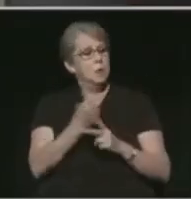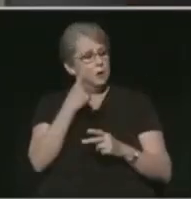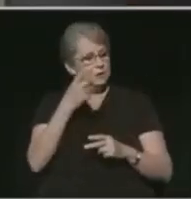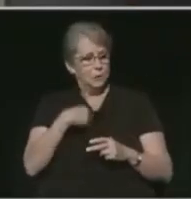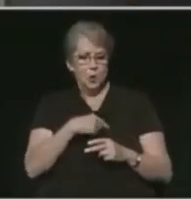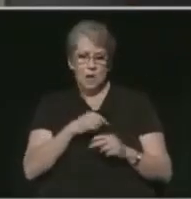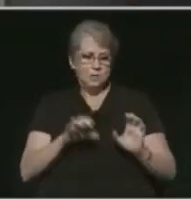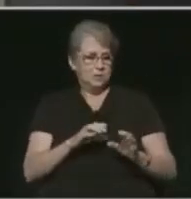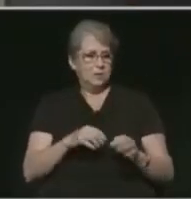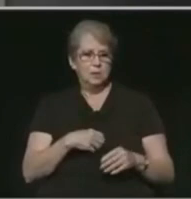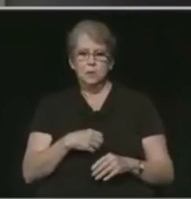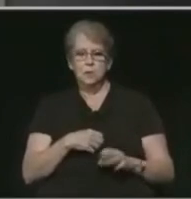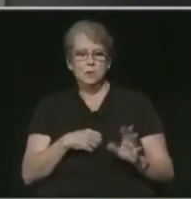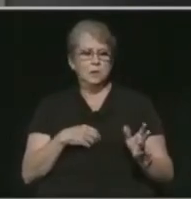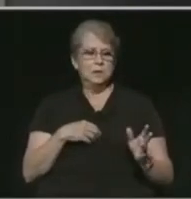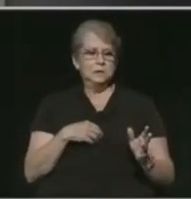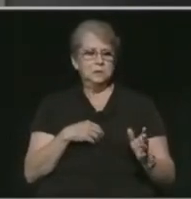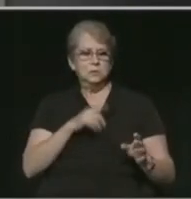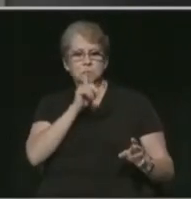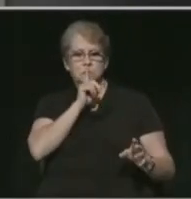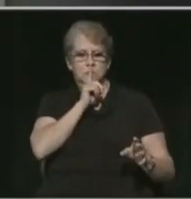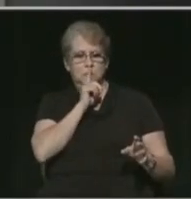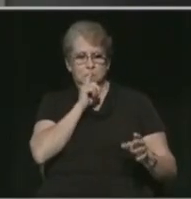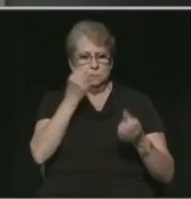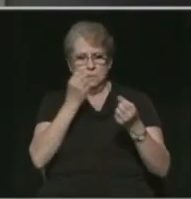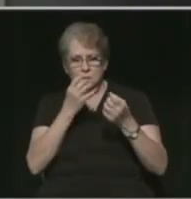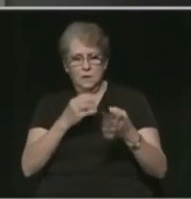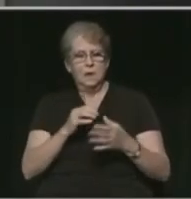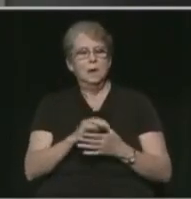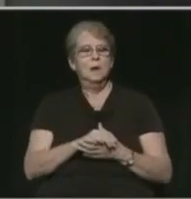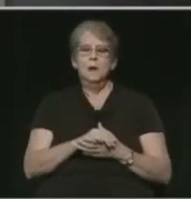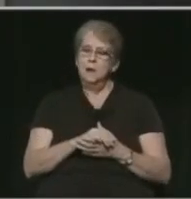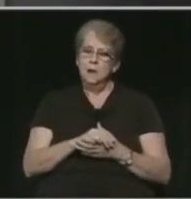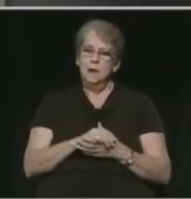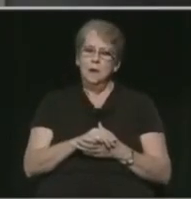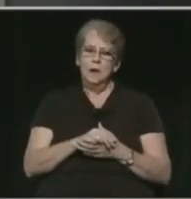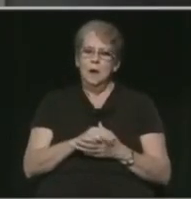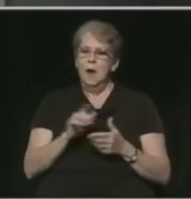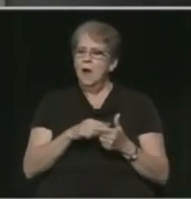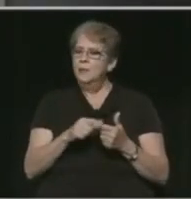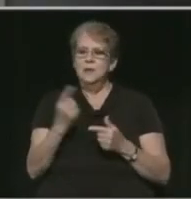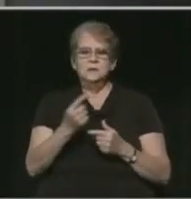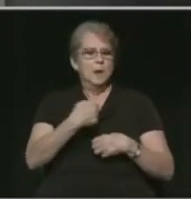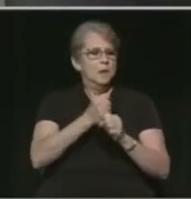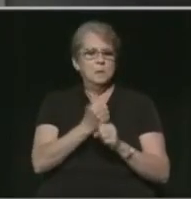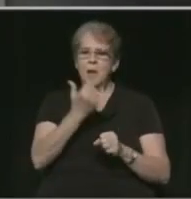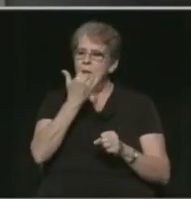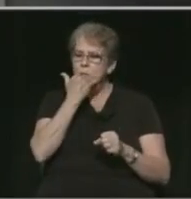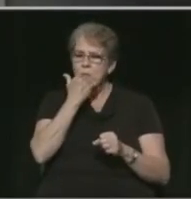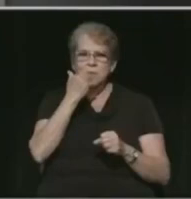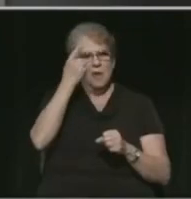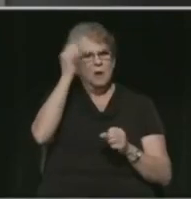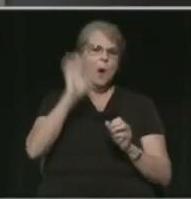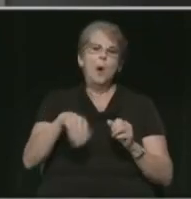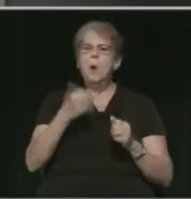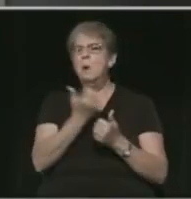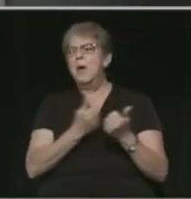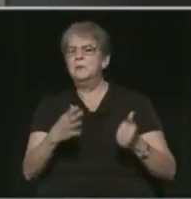to do is not try to get all the information out there that we possibly can, and then somebody make a mistake and think everything's okay.